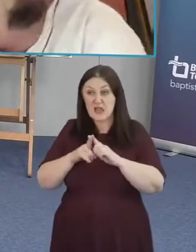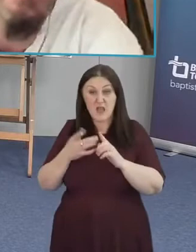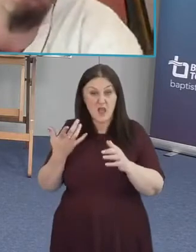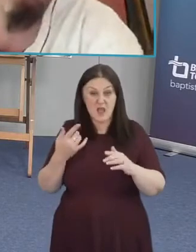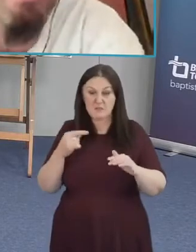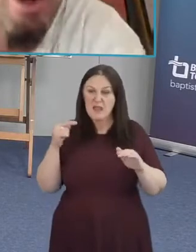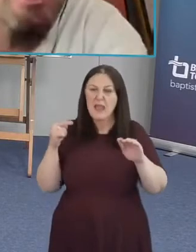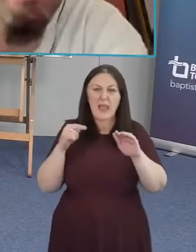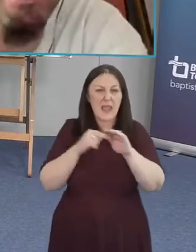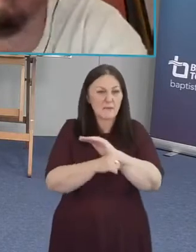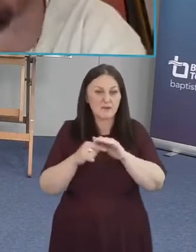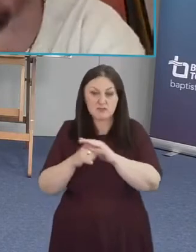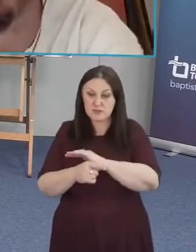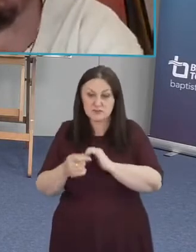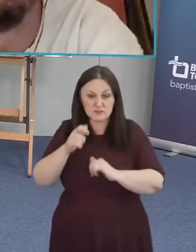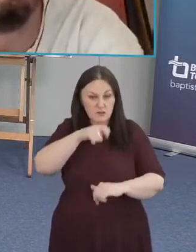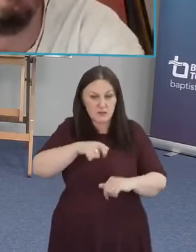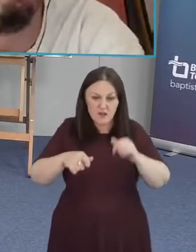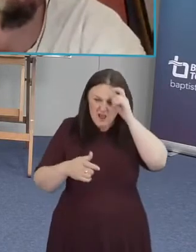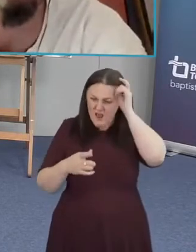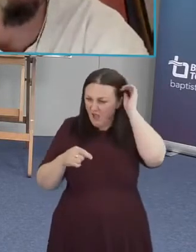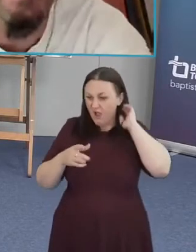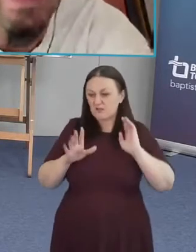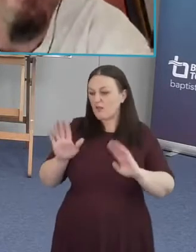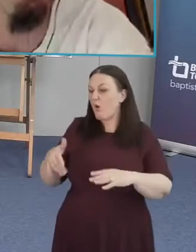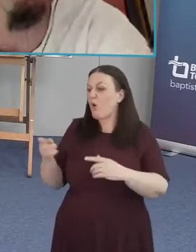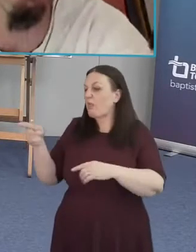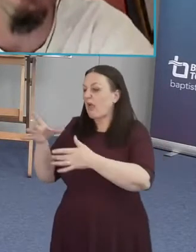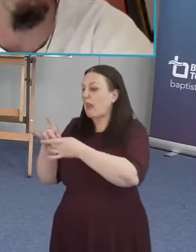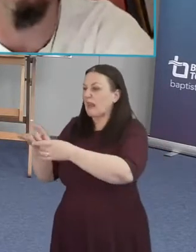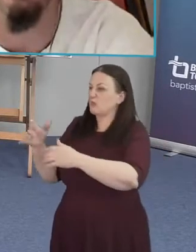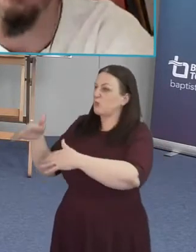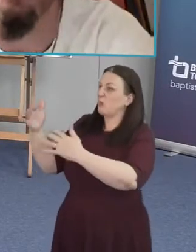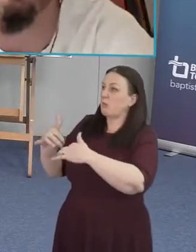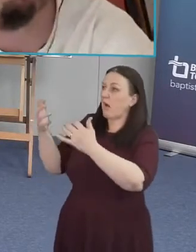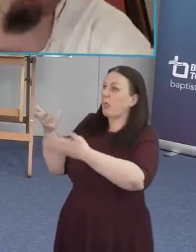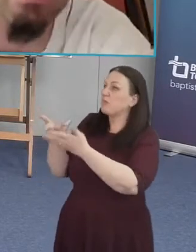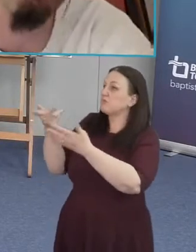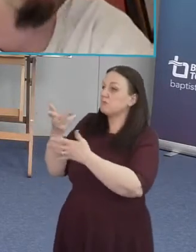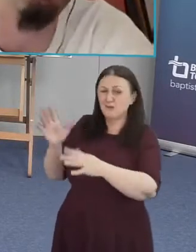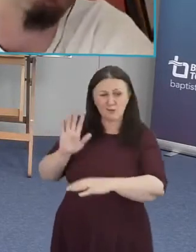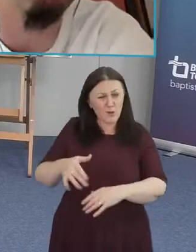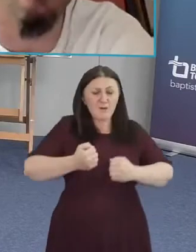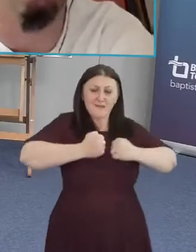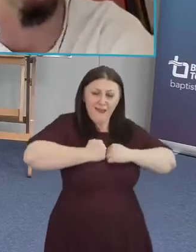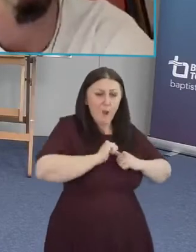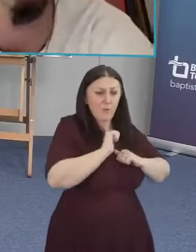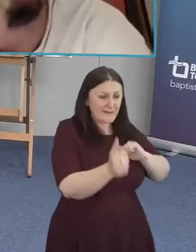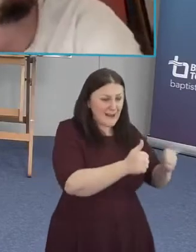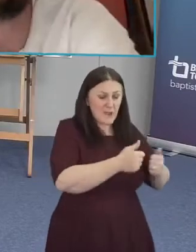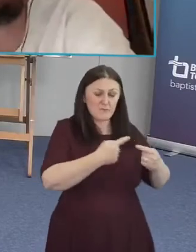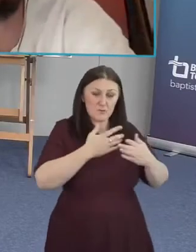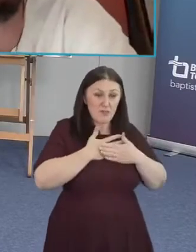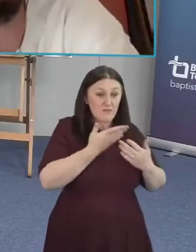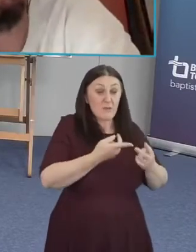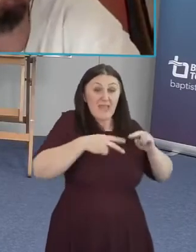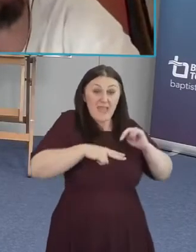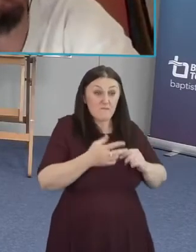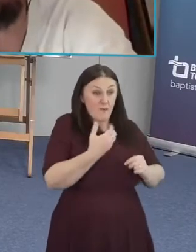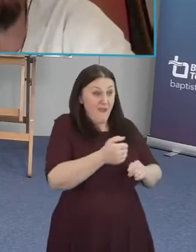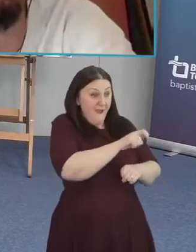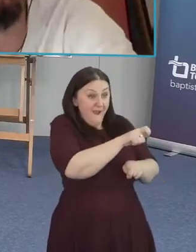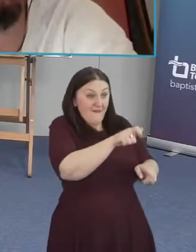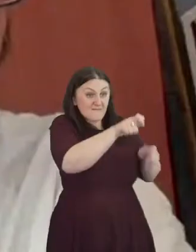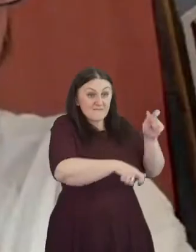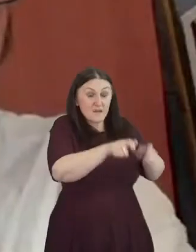just a debate for parliament or for congress but they're neighbors to be loved and when immigrants have names and faces like um these things